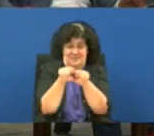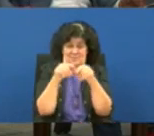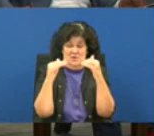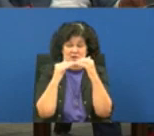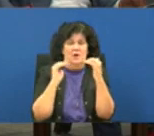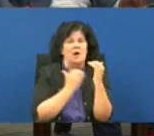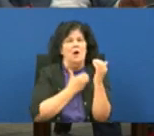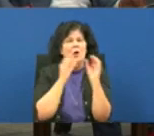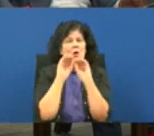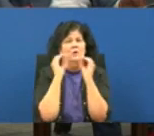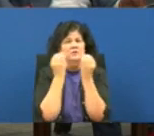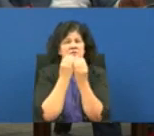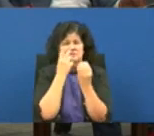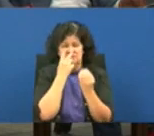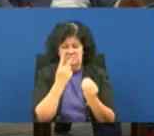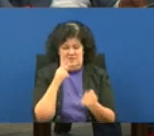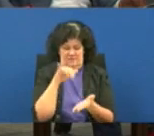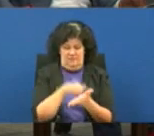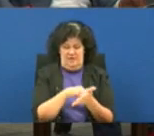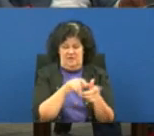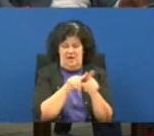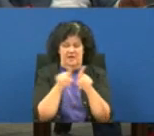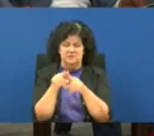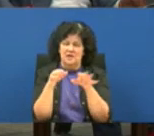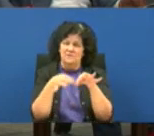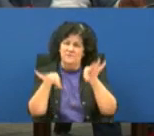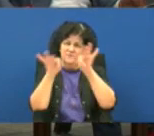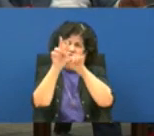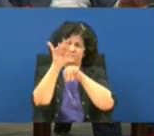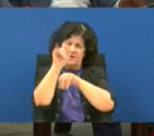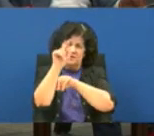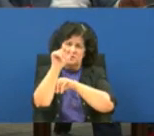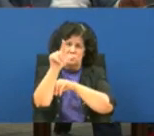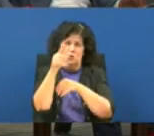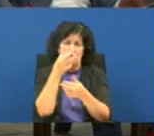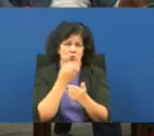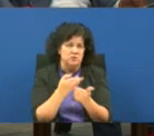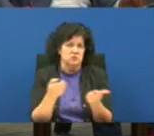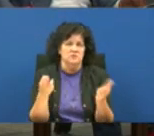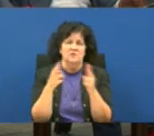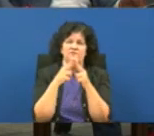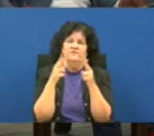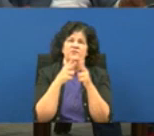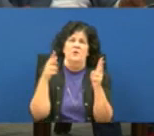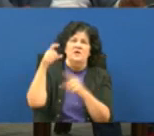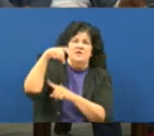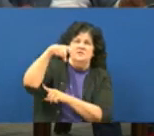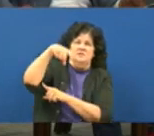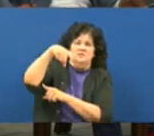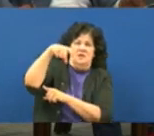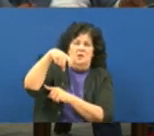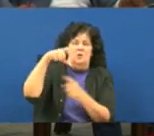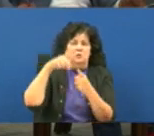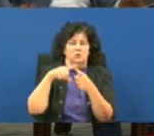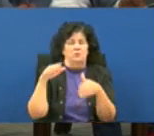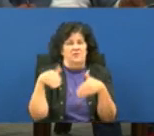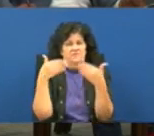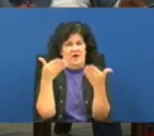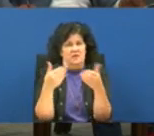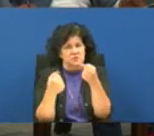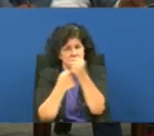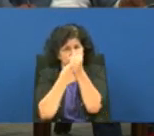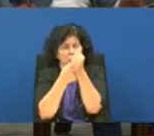actually sees this as a vital resource for our community it's incredibly necessary to provide these